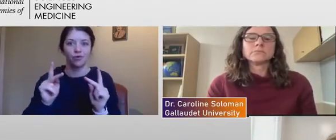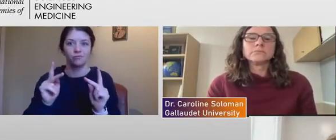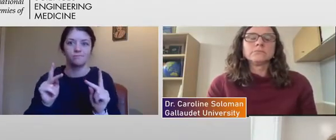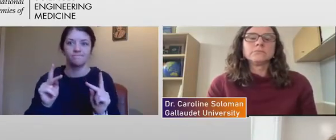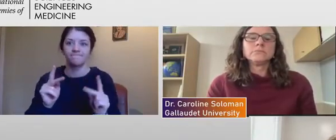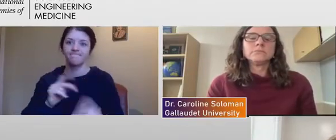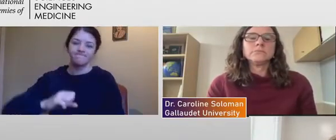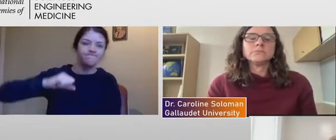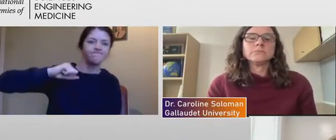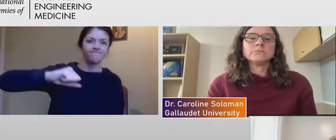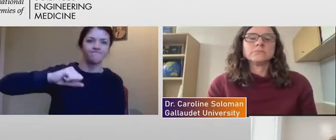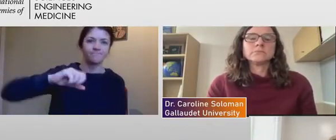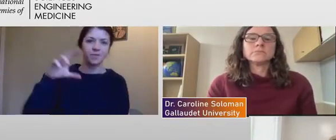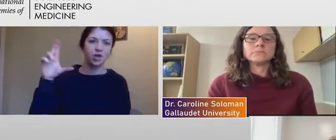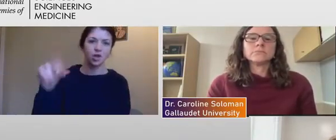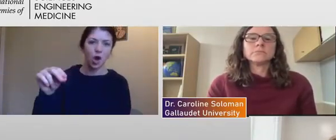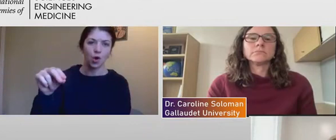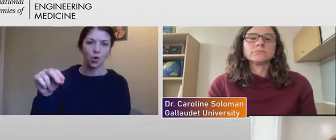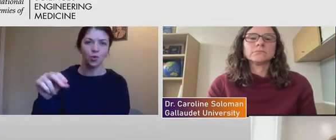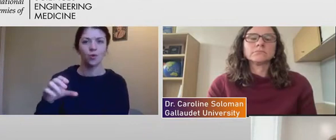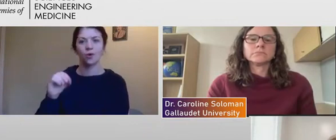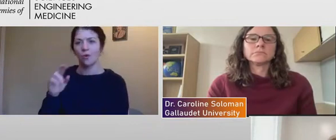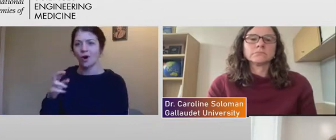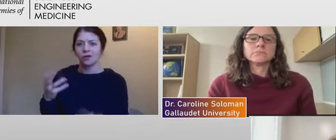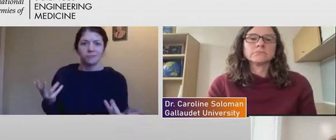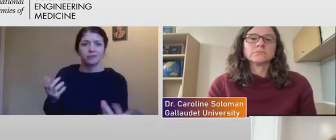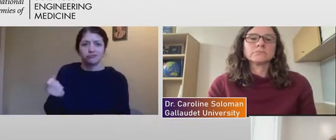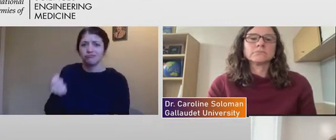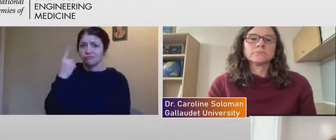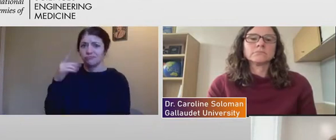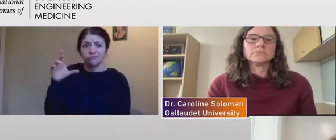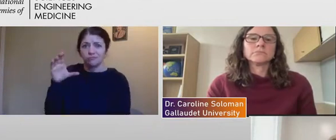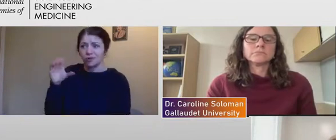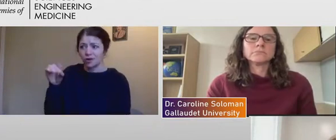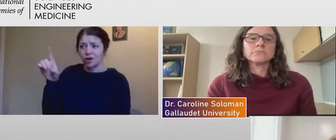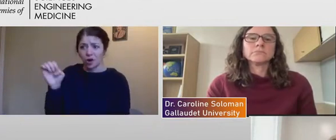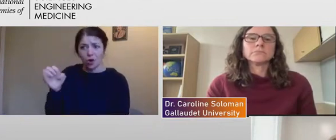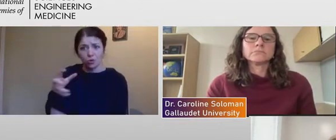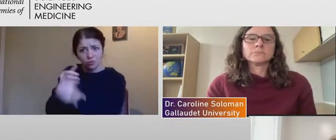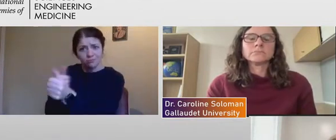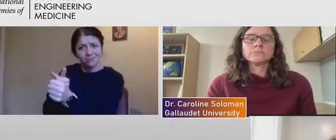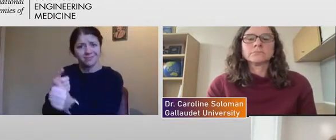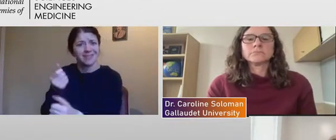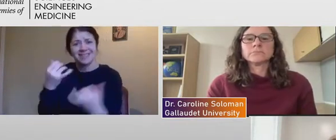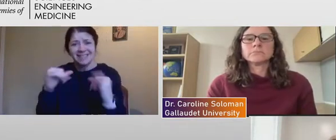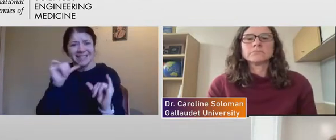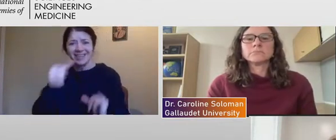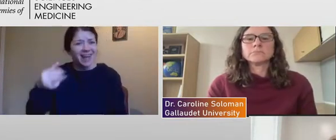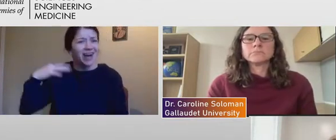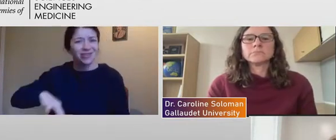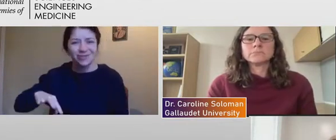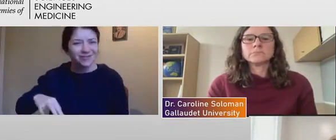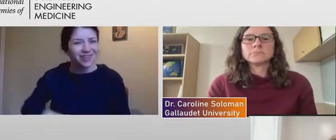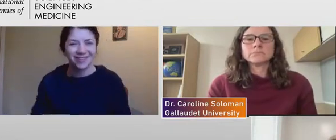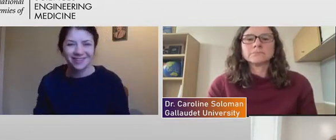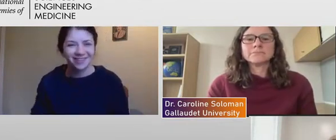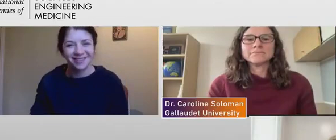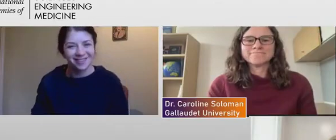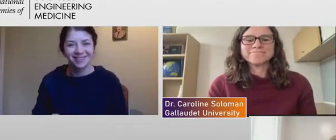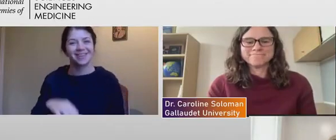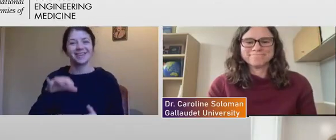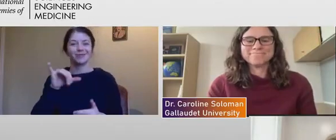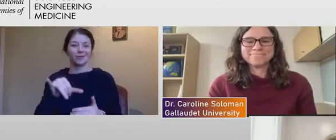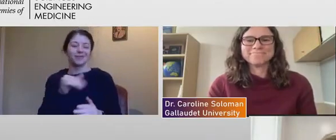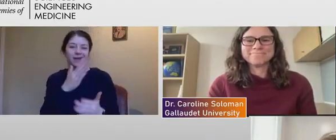Or, hey, you know what, this is to code, but it's not useful. And so I think that's part of, you know, our goal here